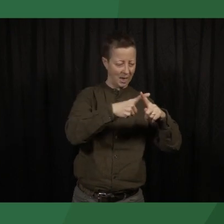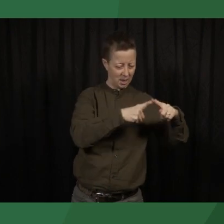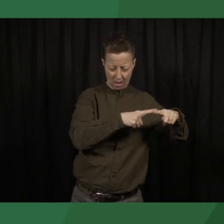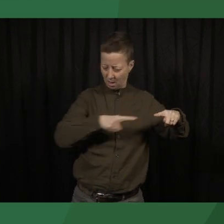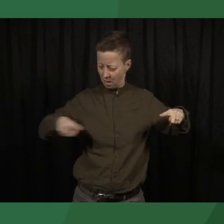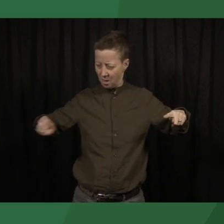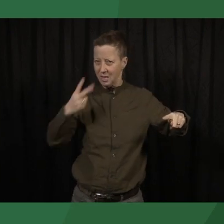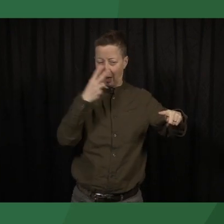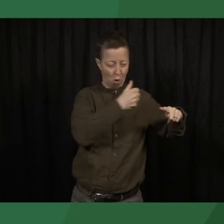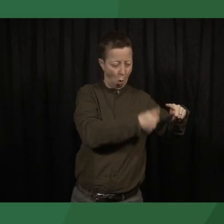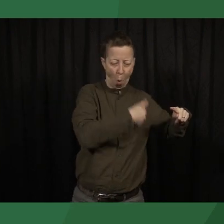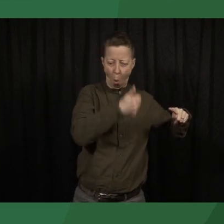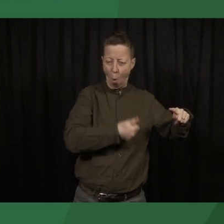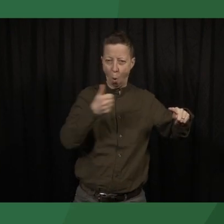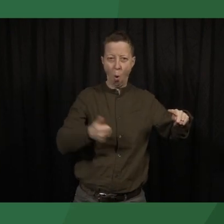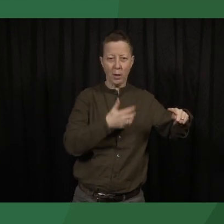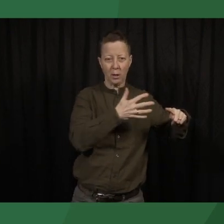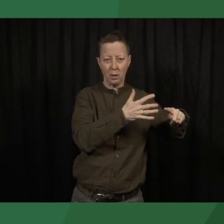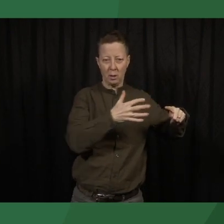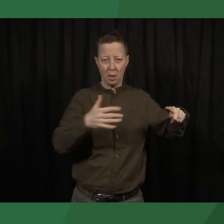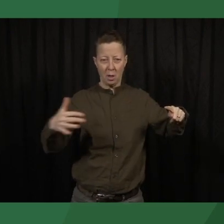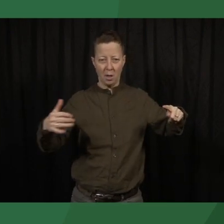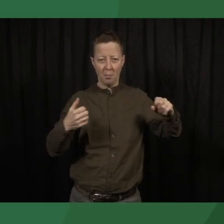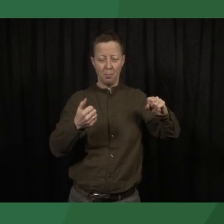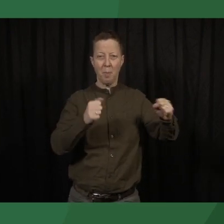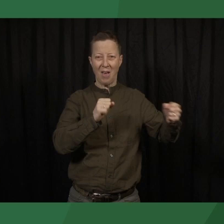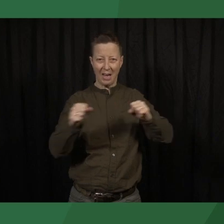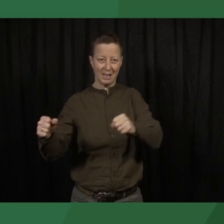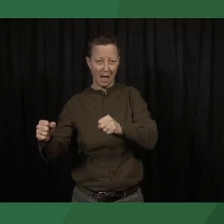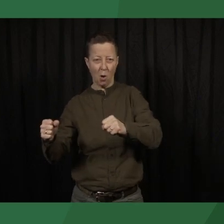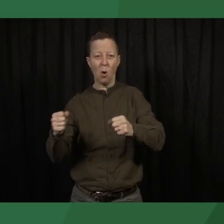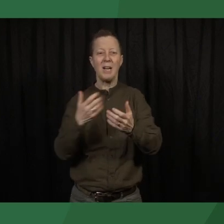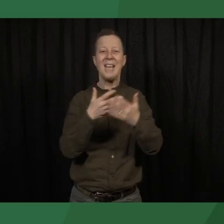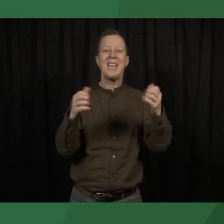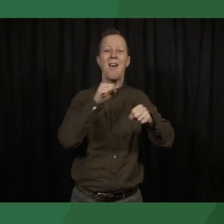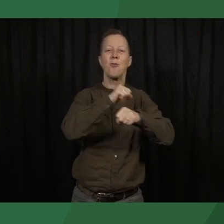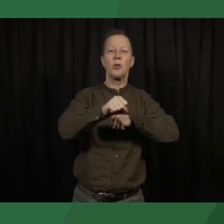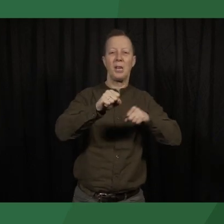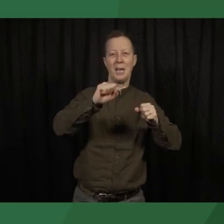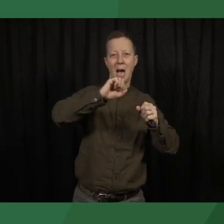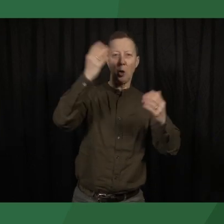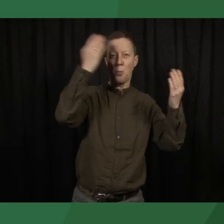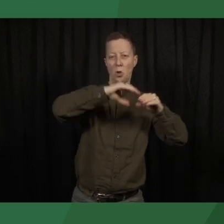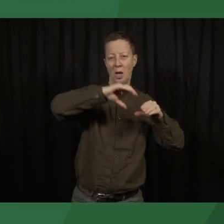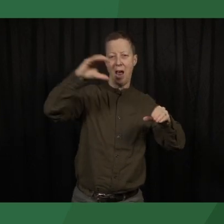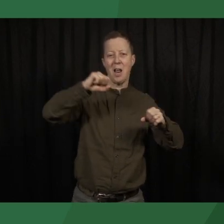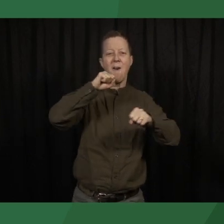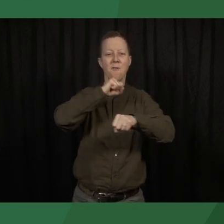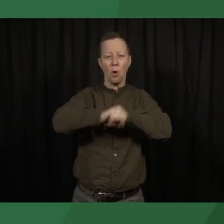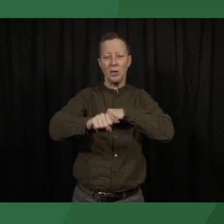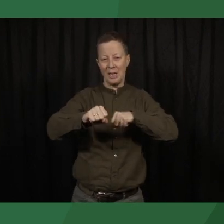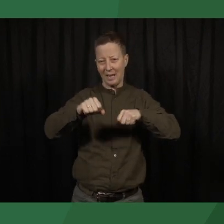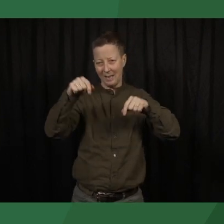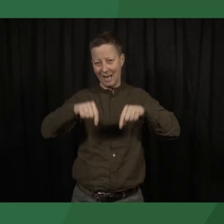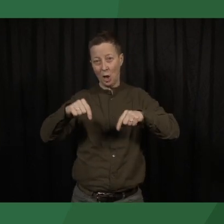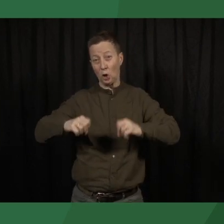see the years, sense the movement. A nonviolent up there in the dark, or a violent one down here